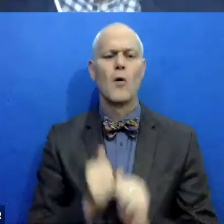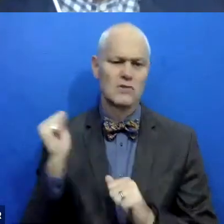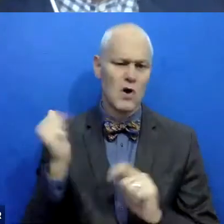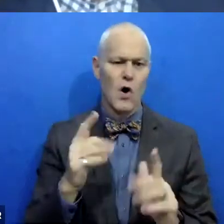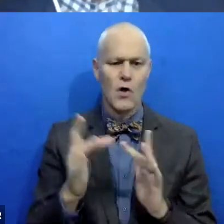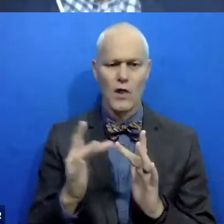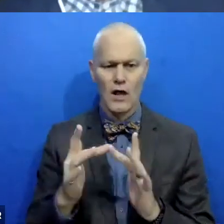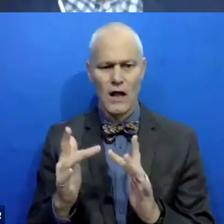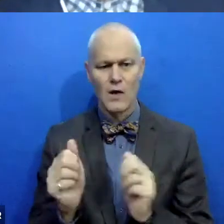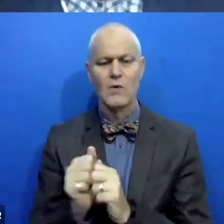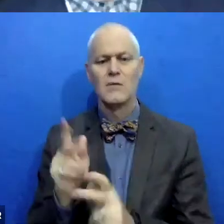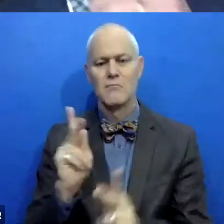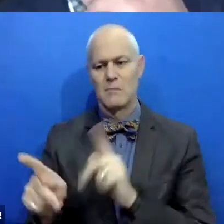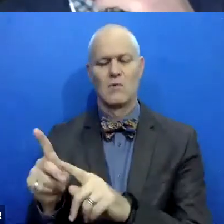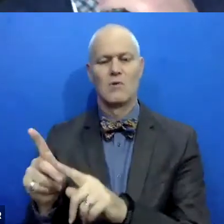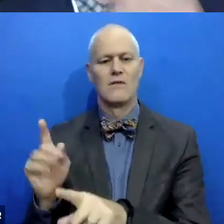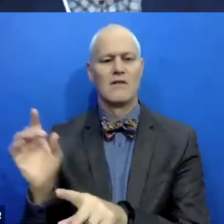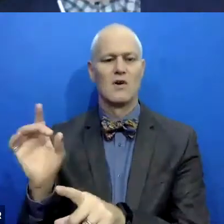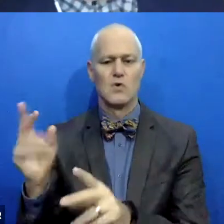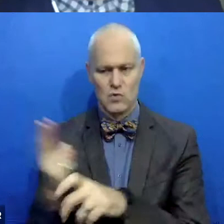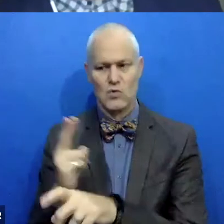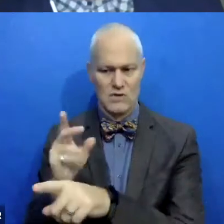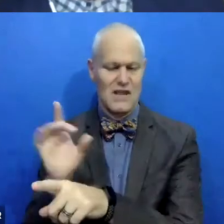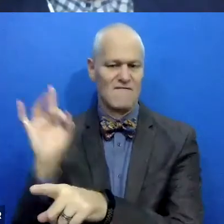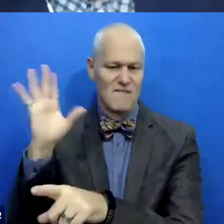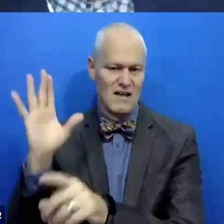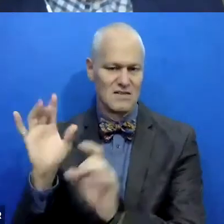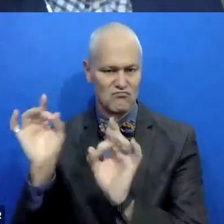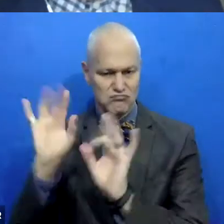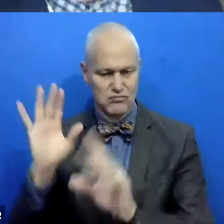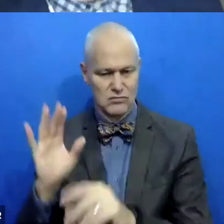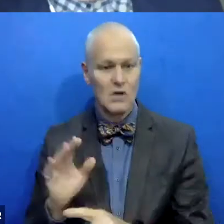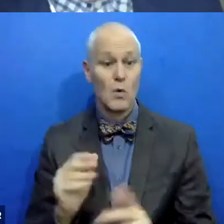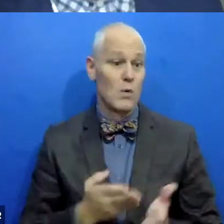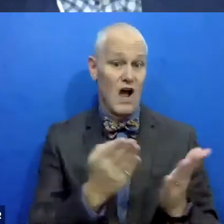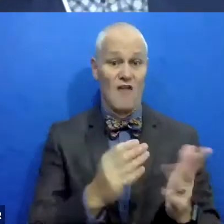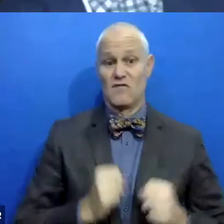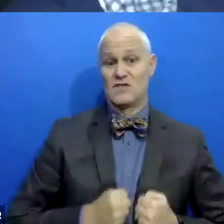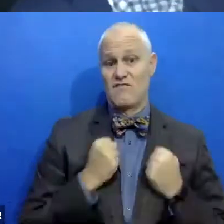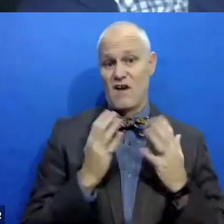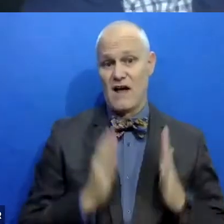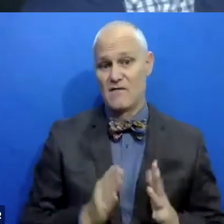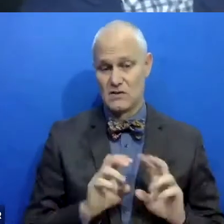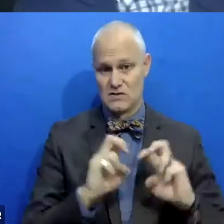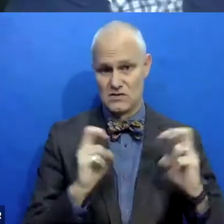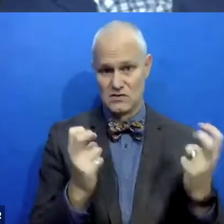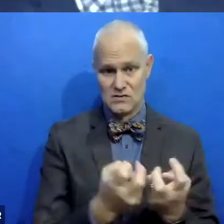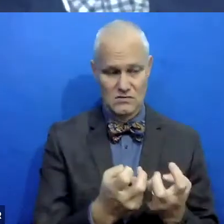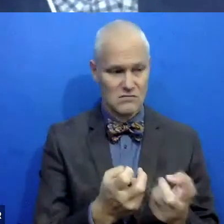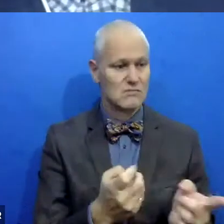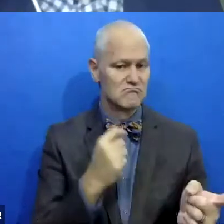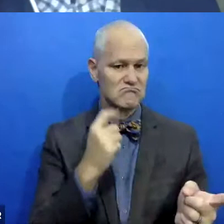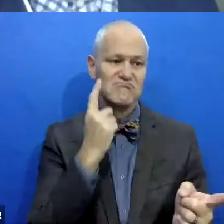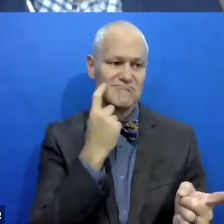people who have used violence. Um, we offer a survivor circle to the people who have most recently experienced